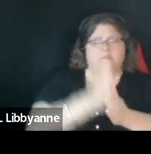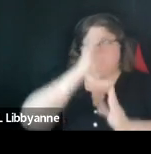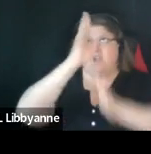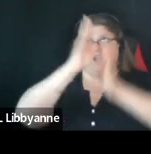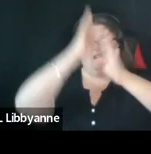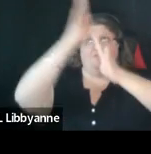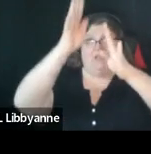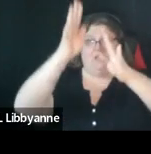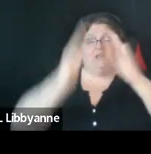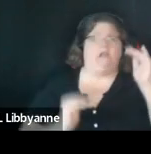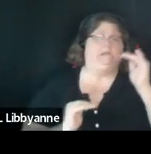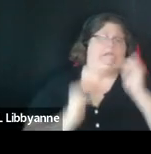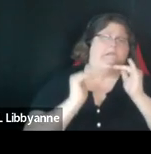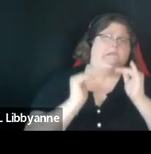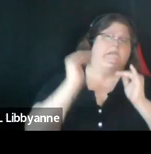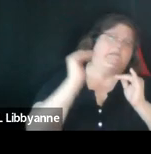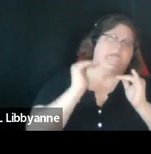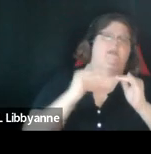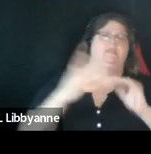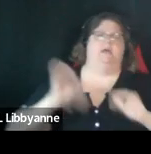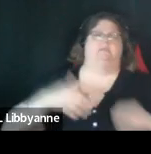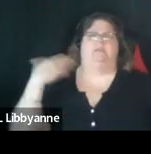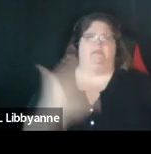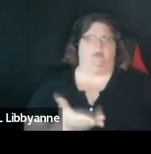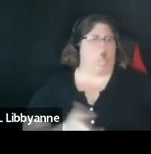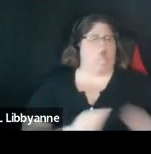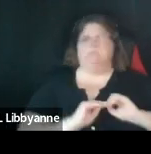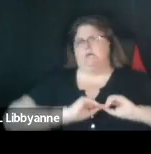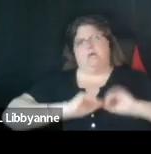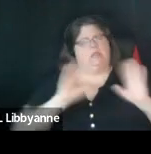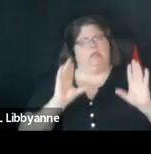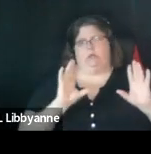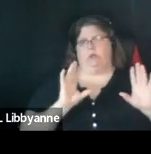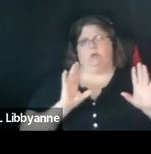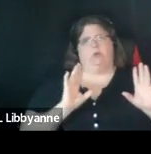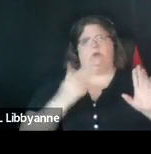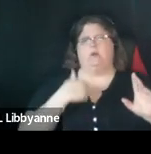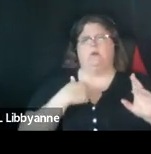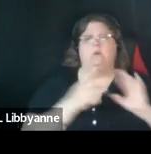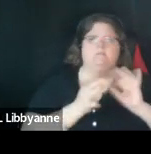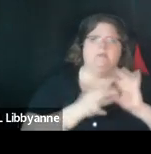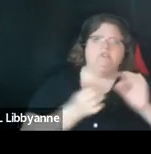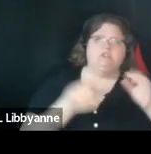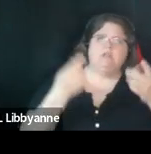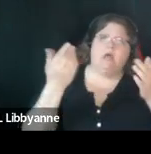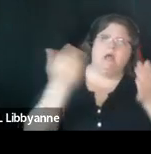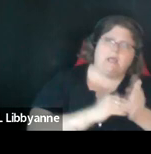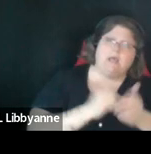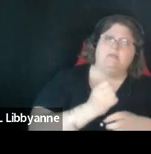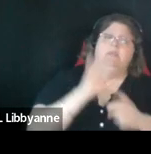um that is that is echoed here um very clearly and the mentioning again of a collaborative culture